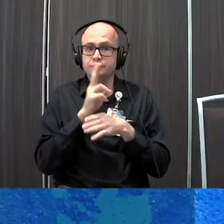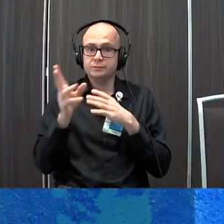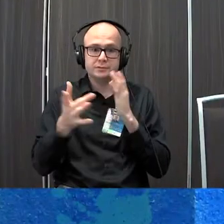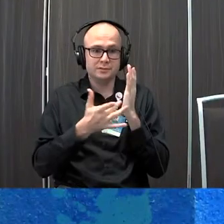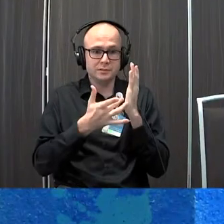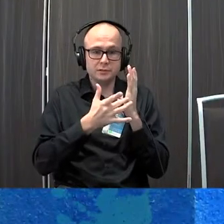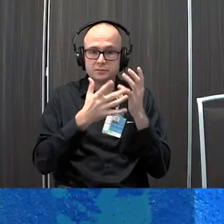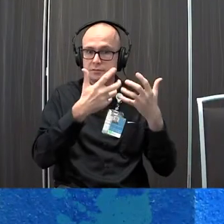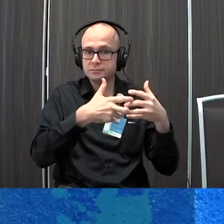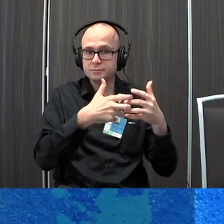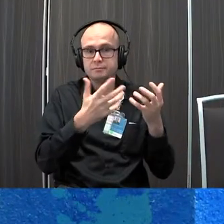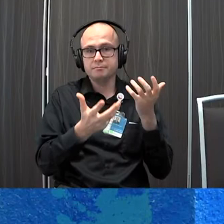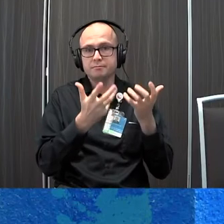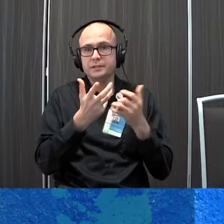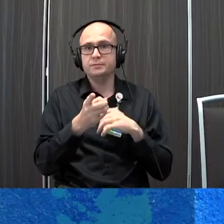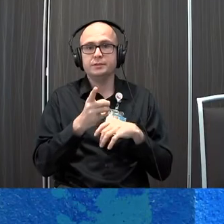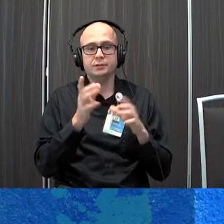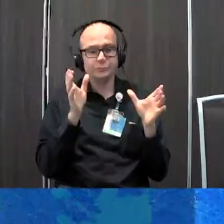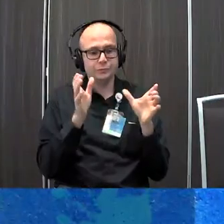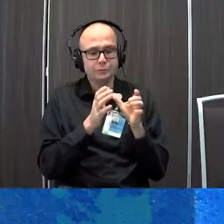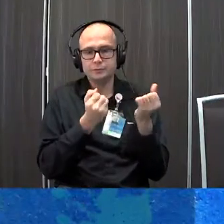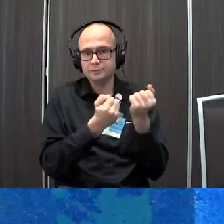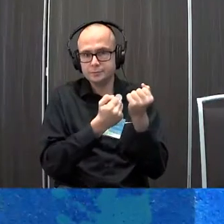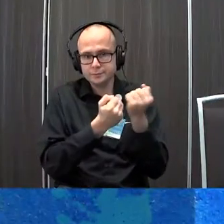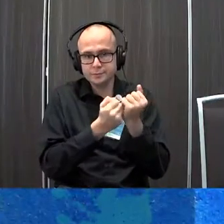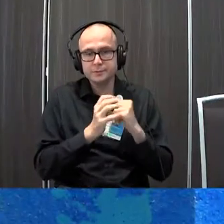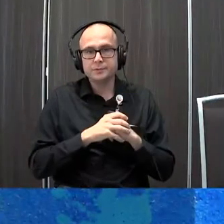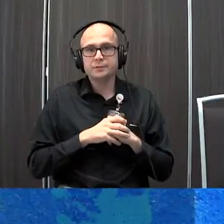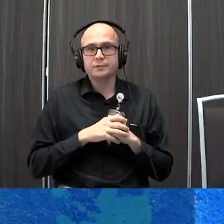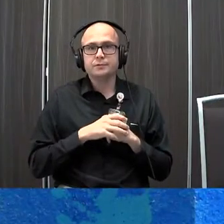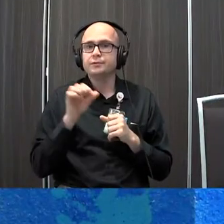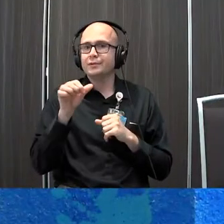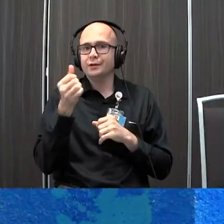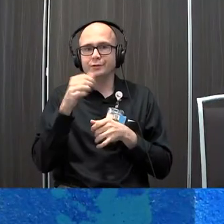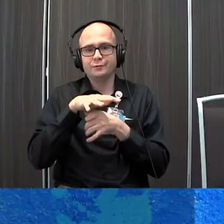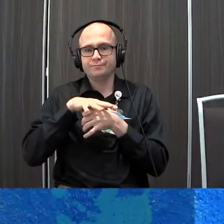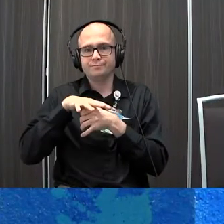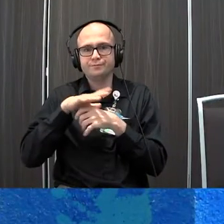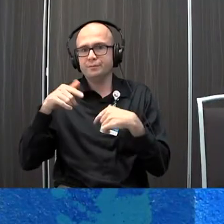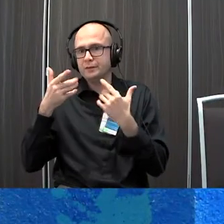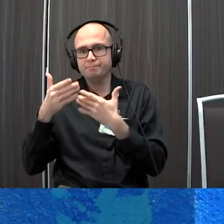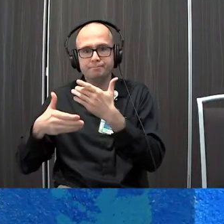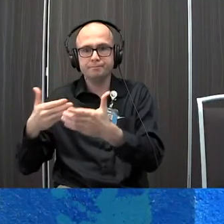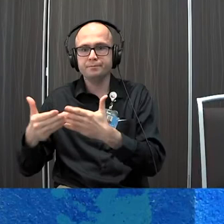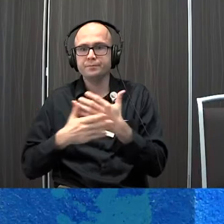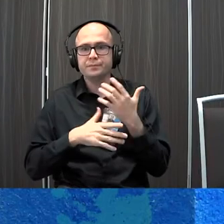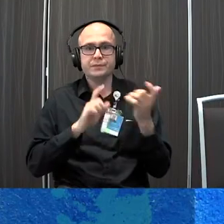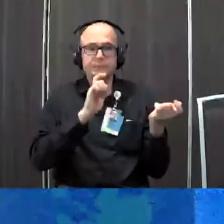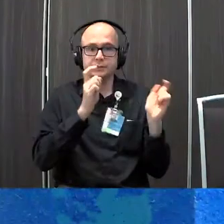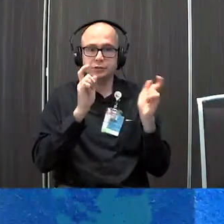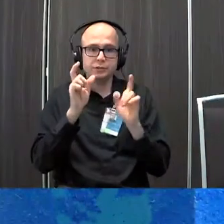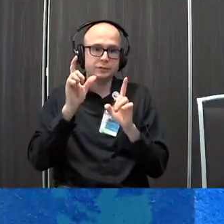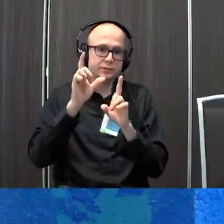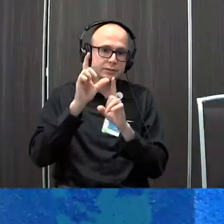device we might still use small object supports in other areas ability to adjust the font